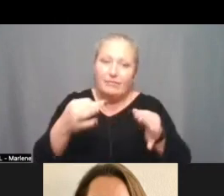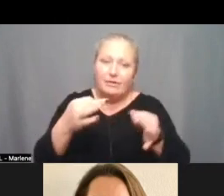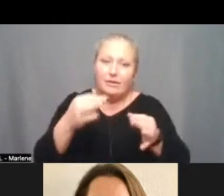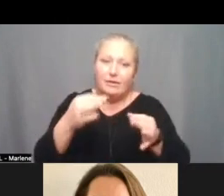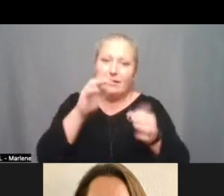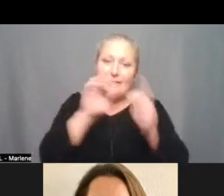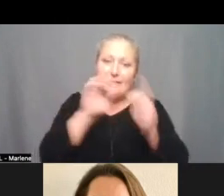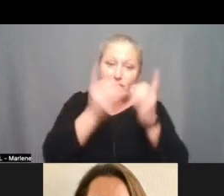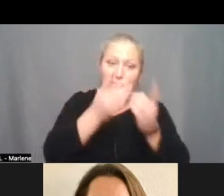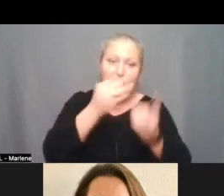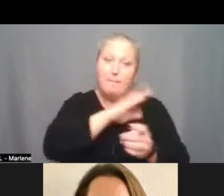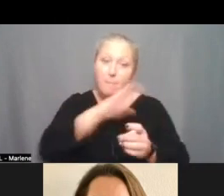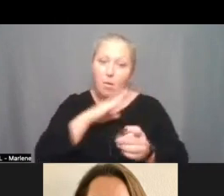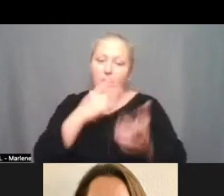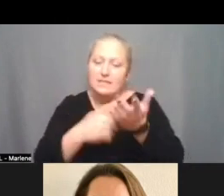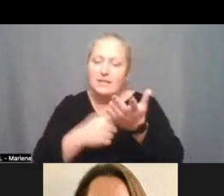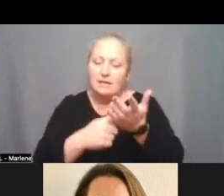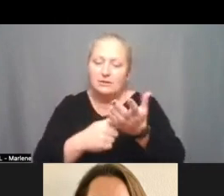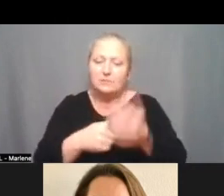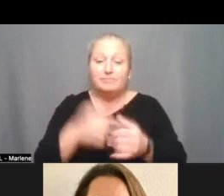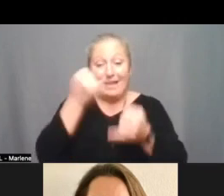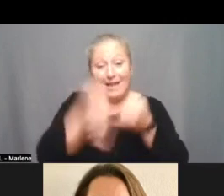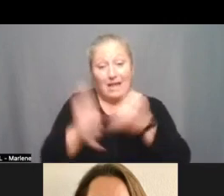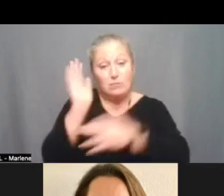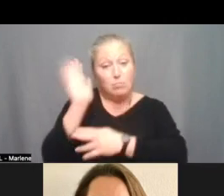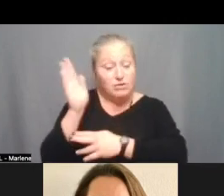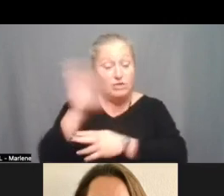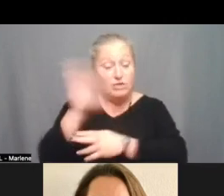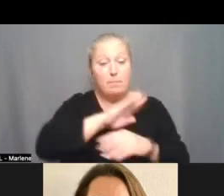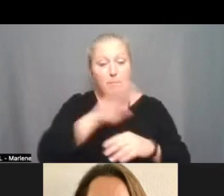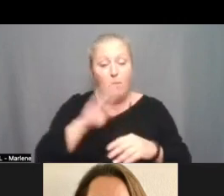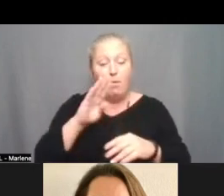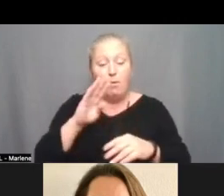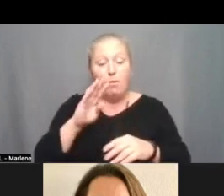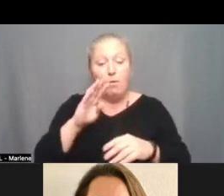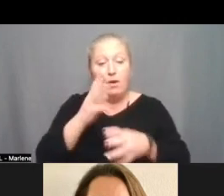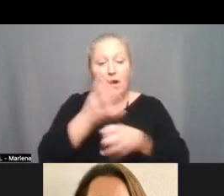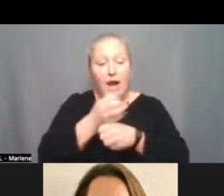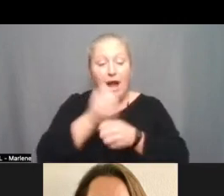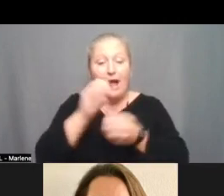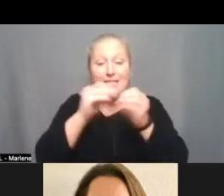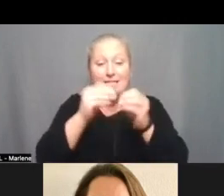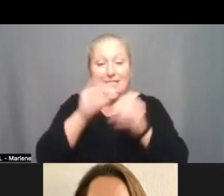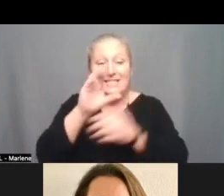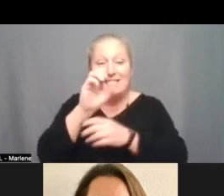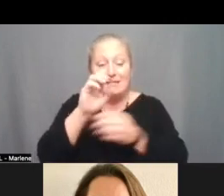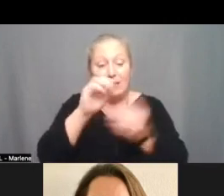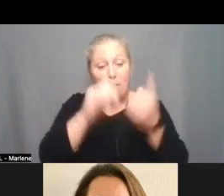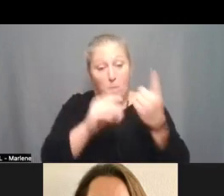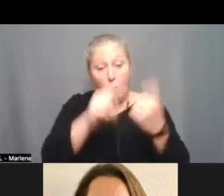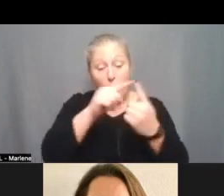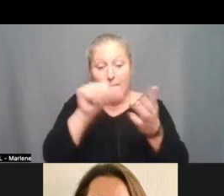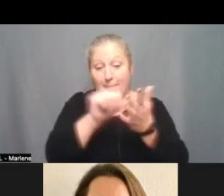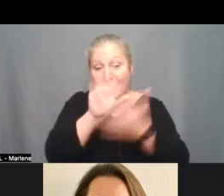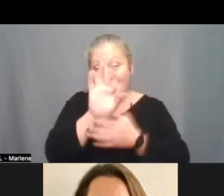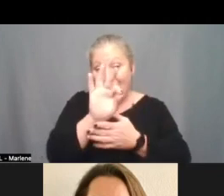discussed. So at our last presentation, the board was given scenario one map scenario one, which is page nine of